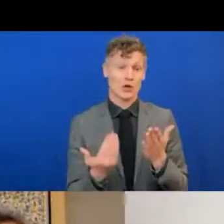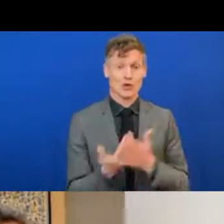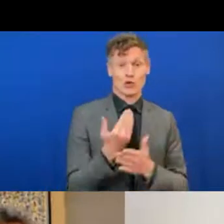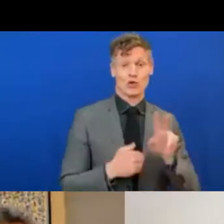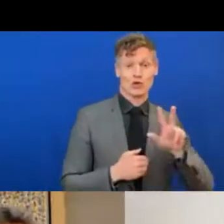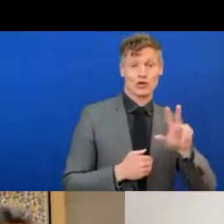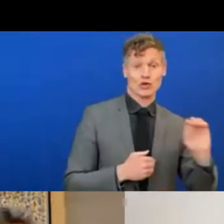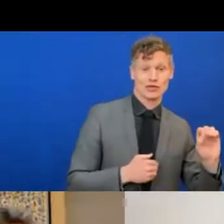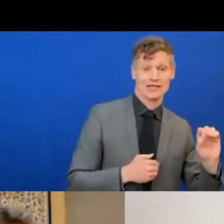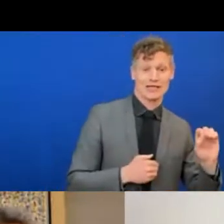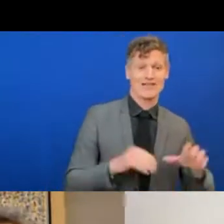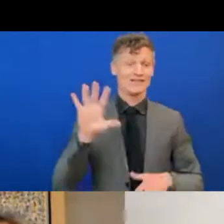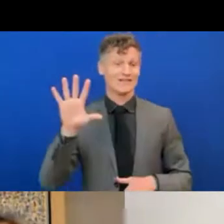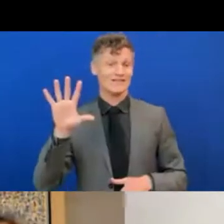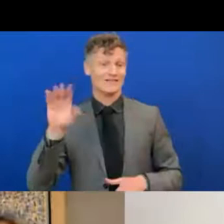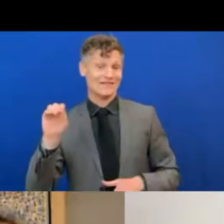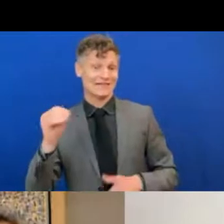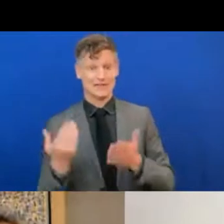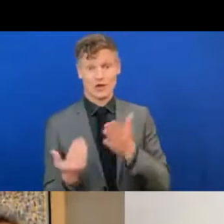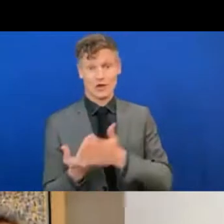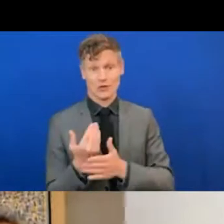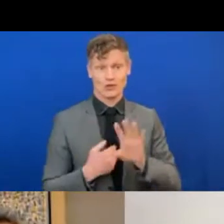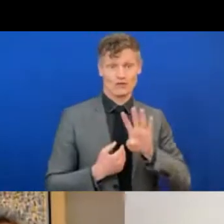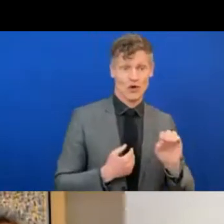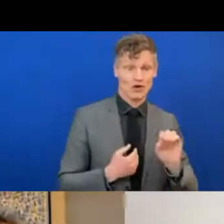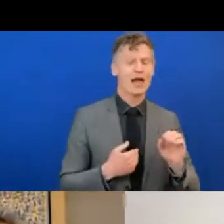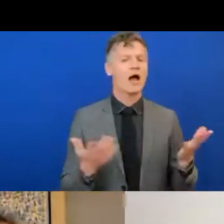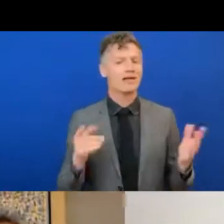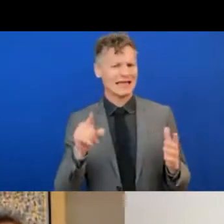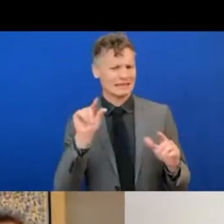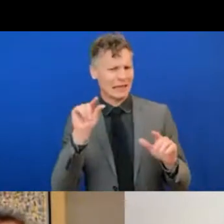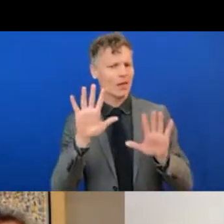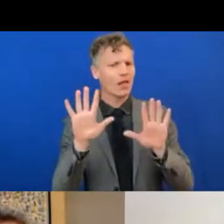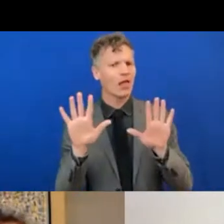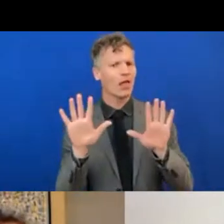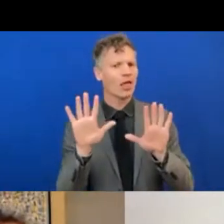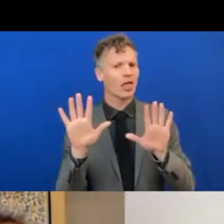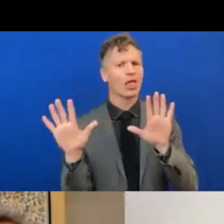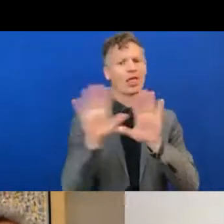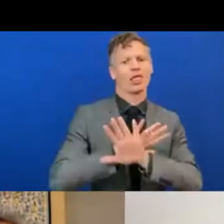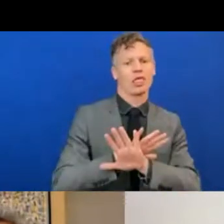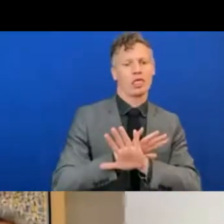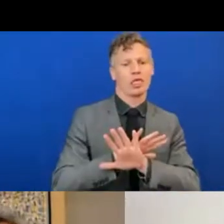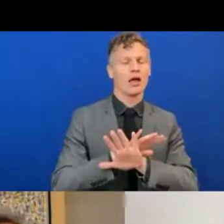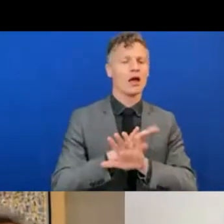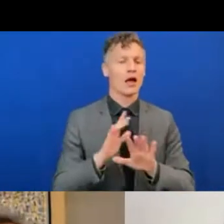older adults invisible. On one hand, it's great because I just turned 37 with this new mathematics. But on the other hand, I